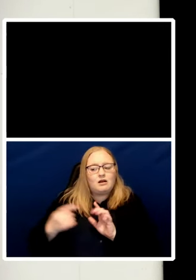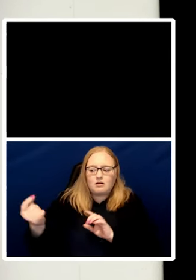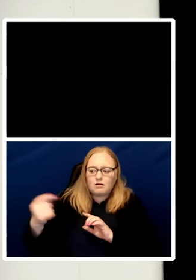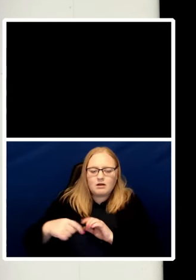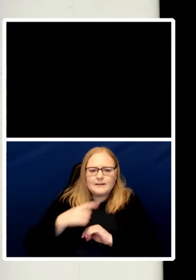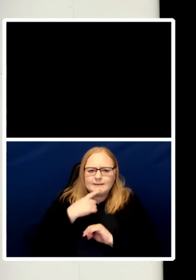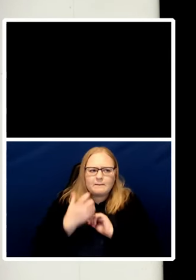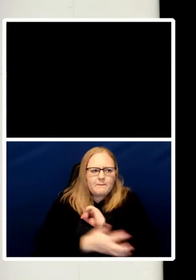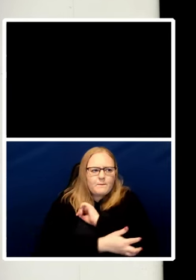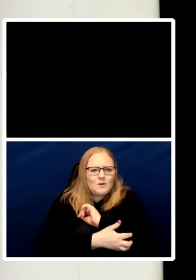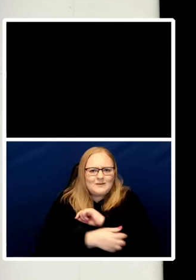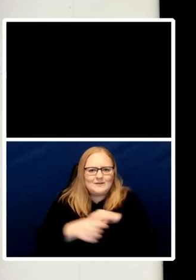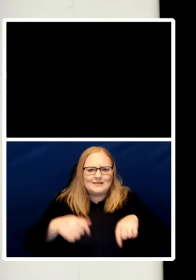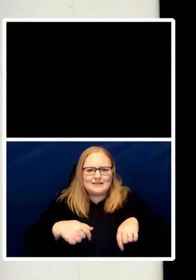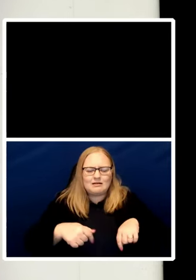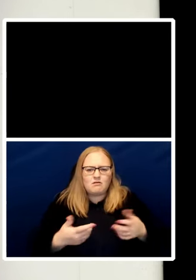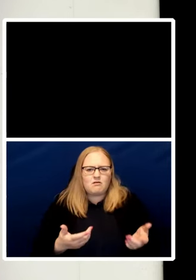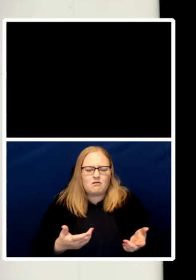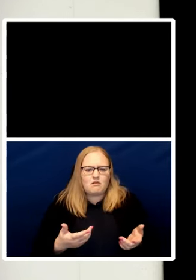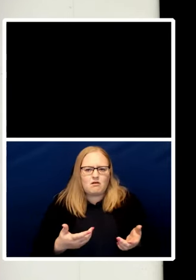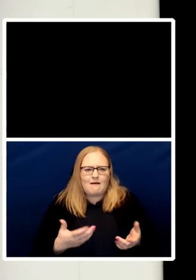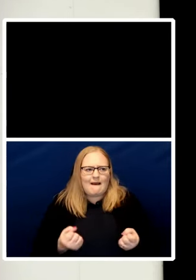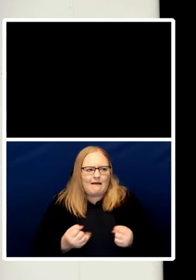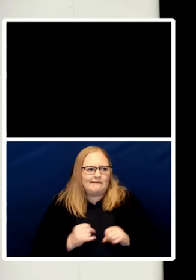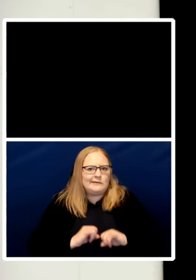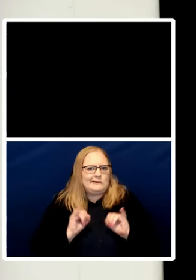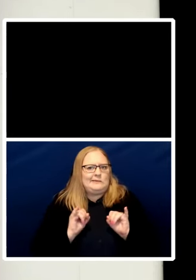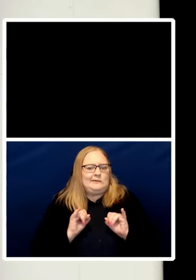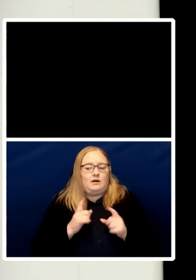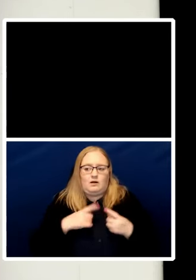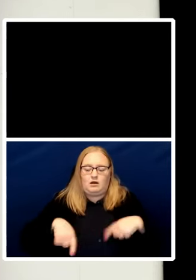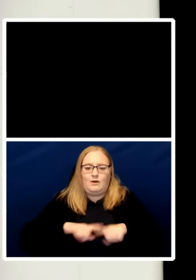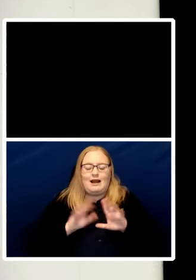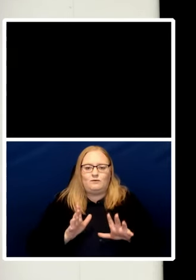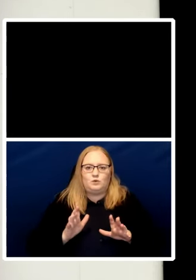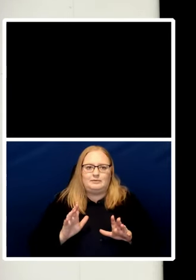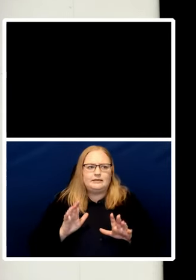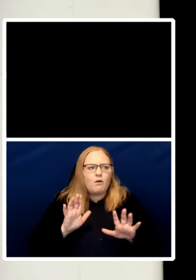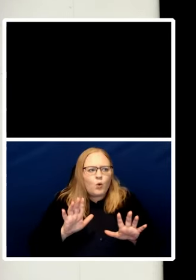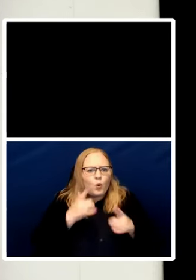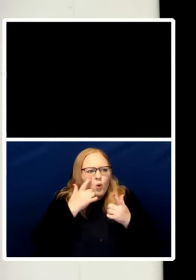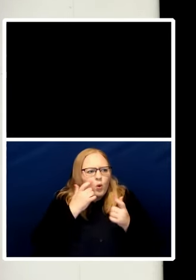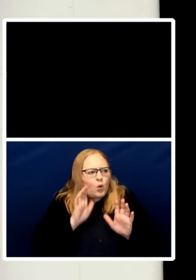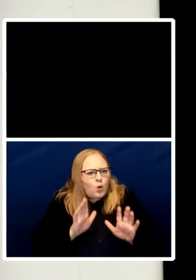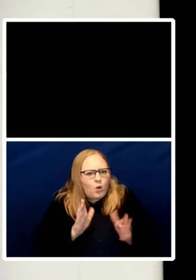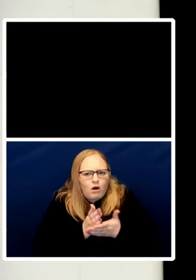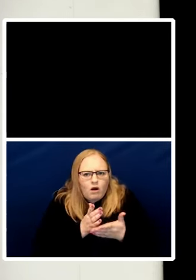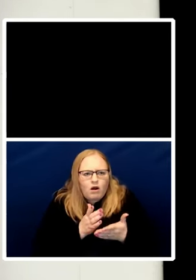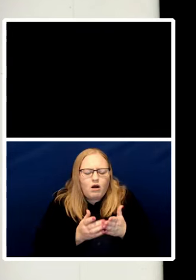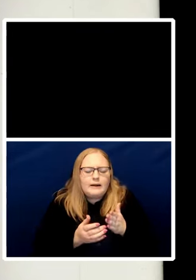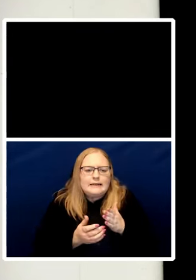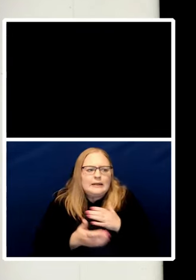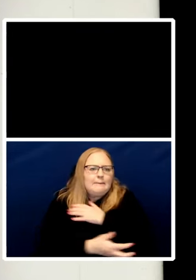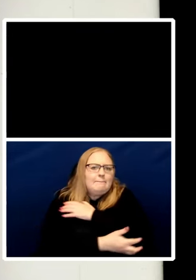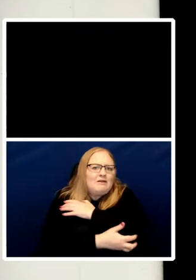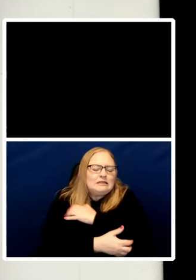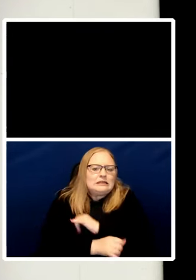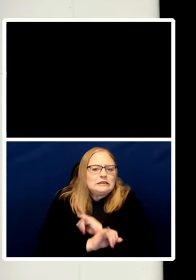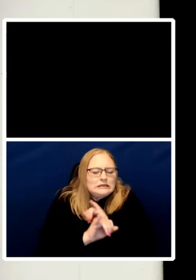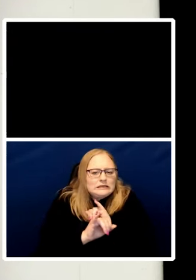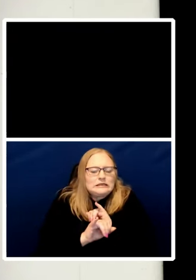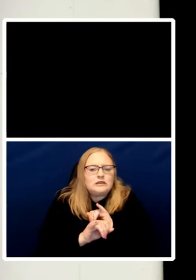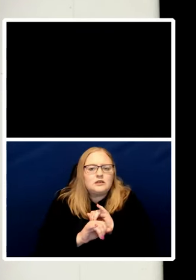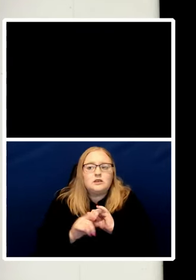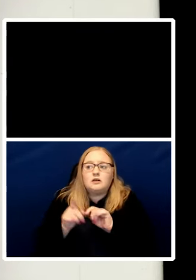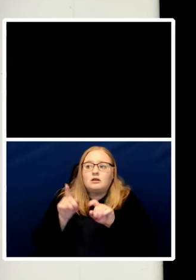we need to care that we have extreme levels of poverty because those representatives cannot force